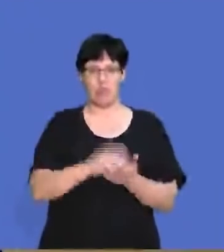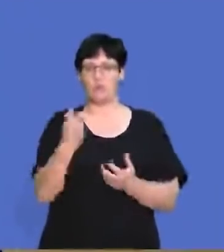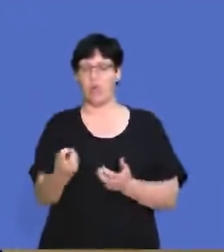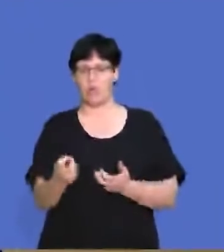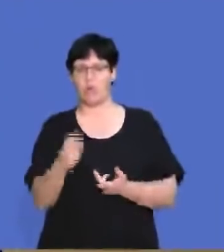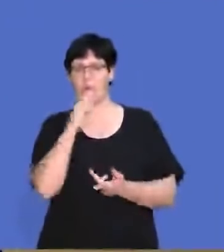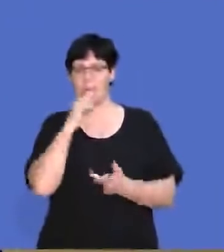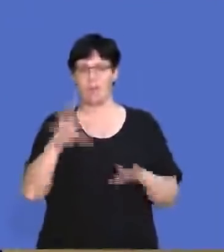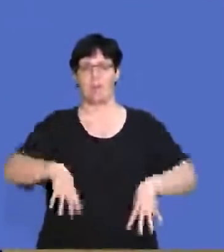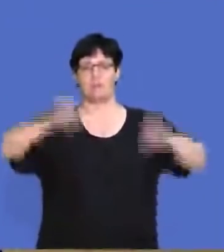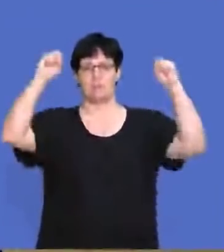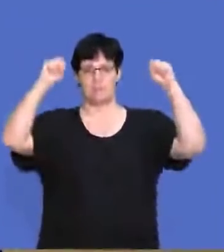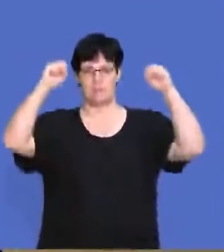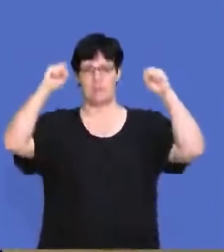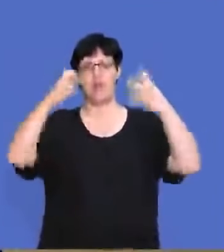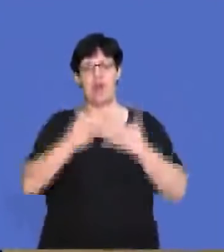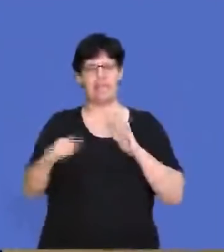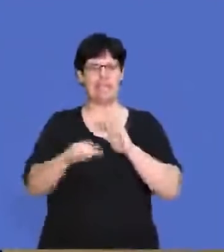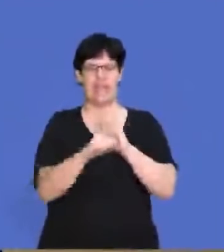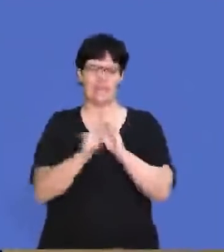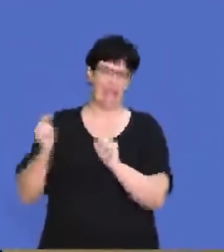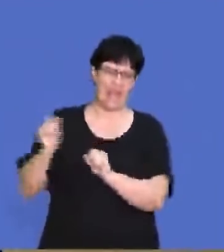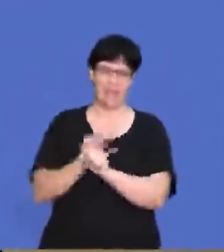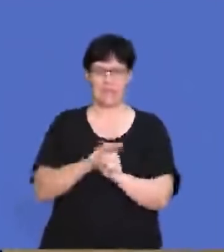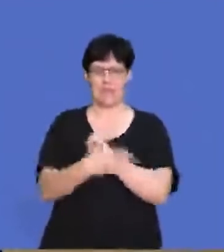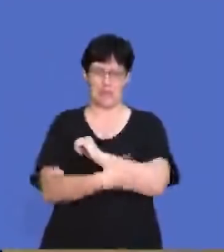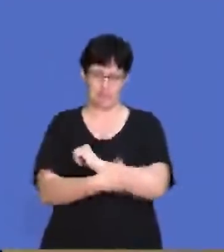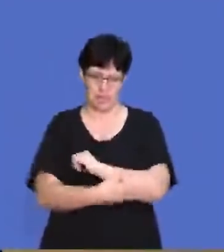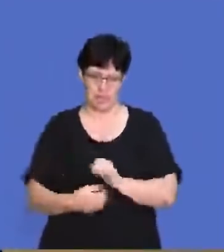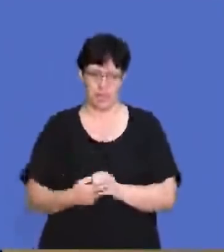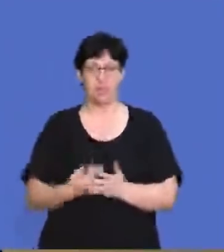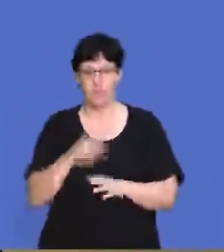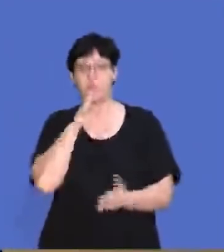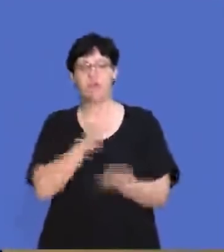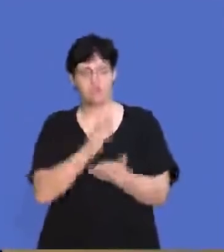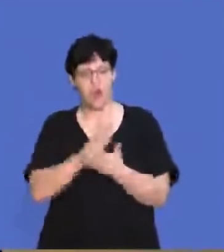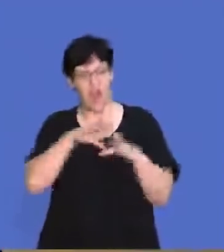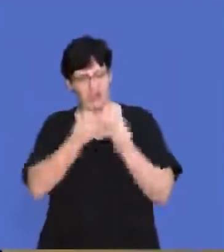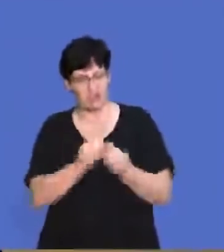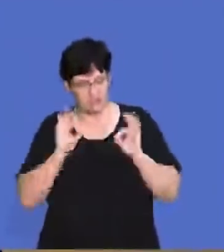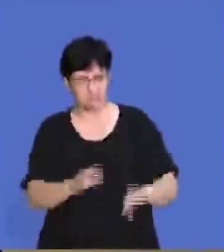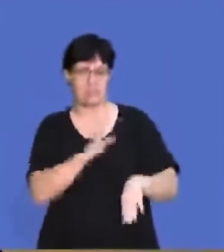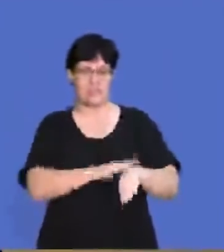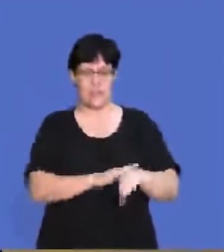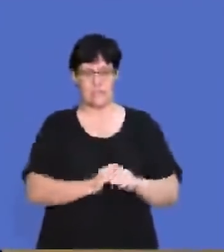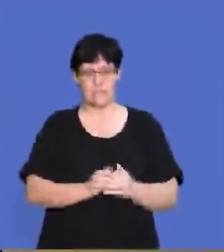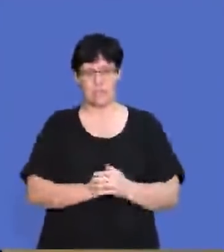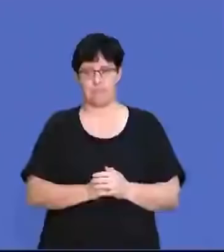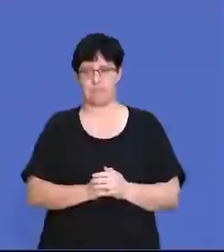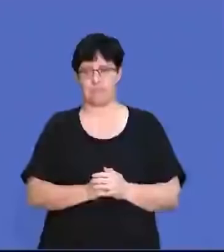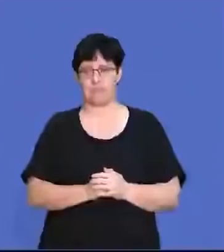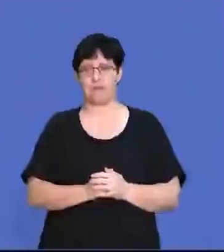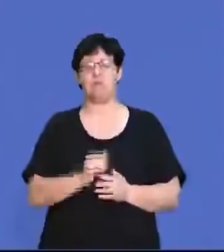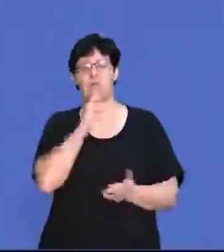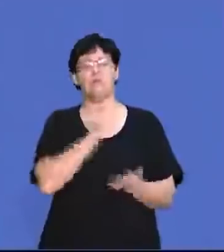ESCOM when they were running out of coal, then we had load shedding and how negatively that impacted the country. So we want to make sure everything is on